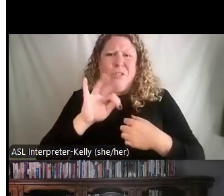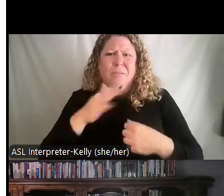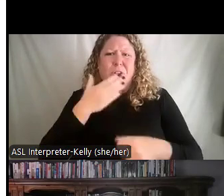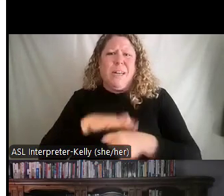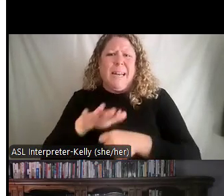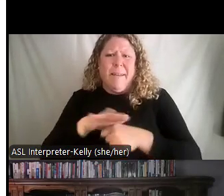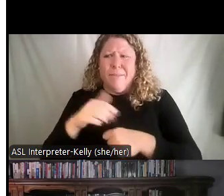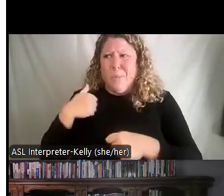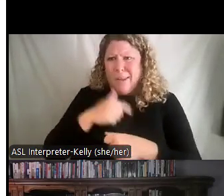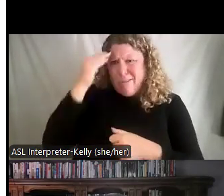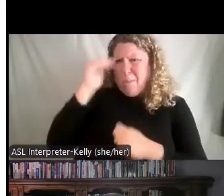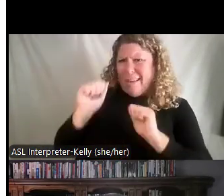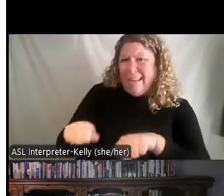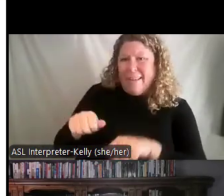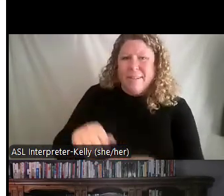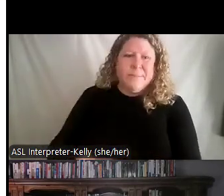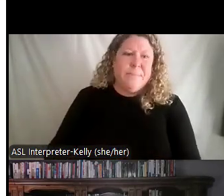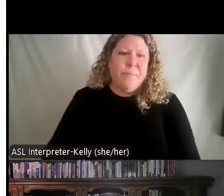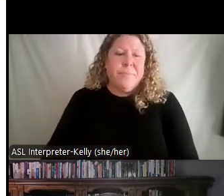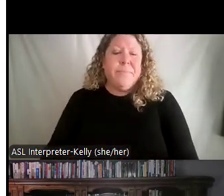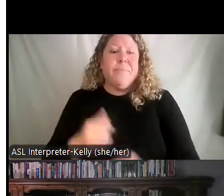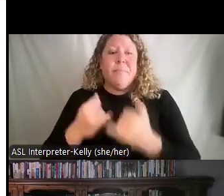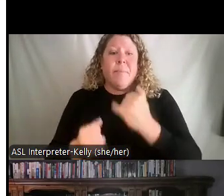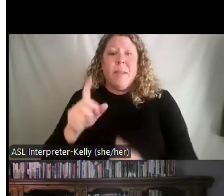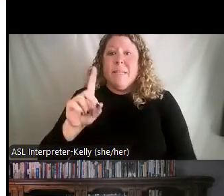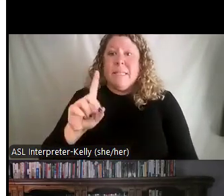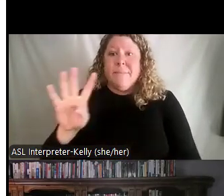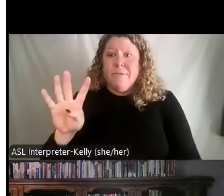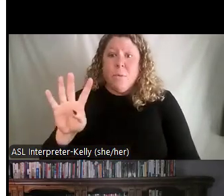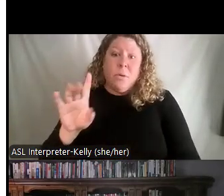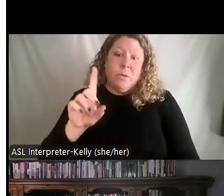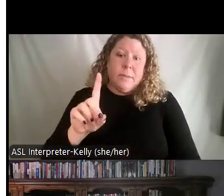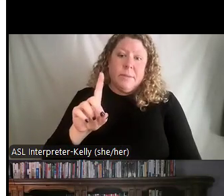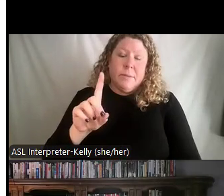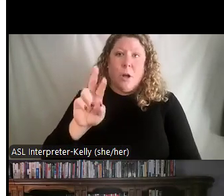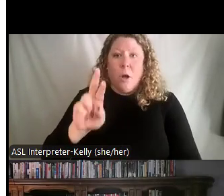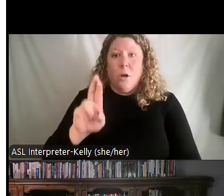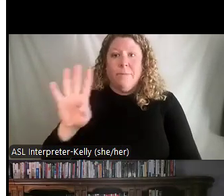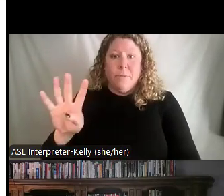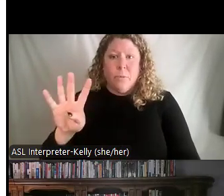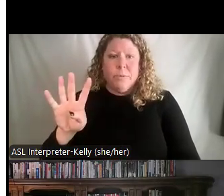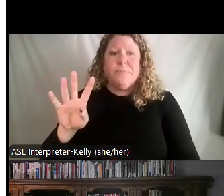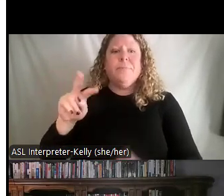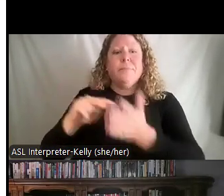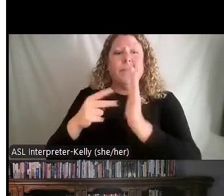capable of doing it. Now, finally, development level four. These are really the individuals that are